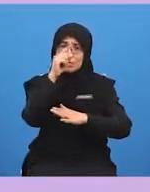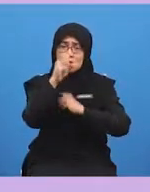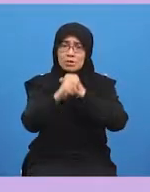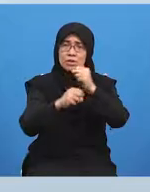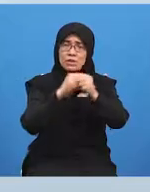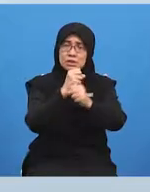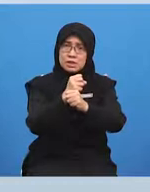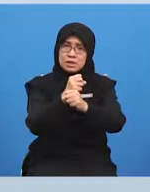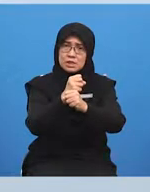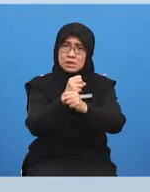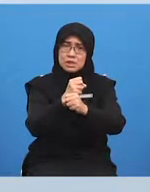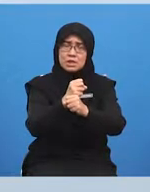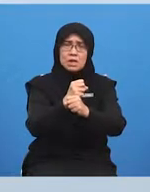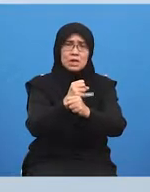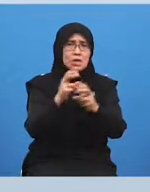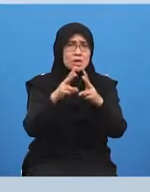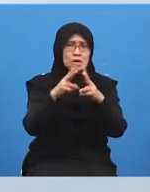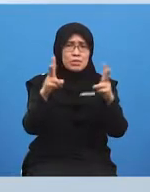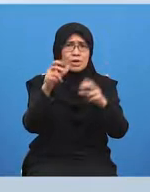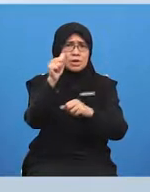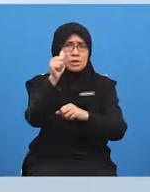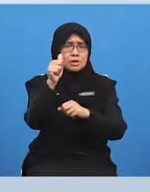do you know who it is yet